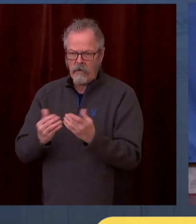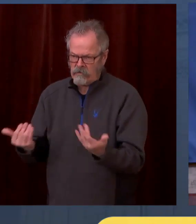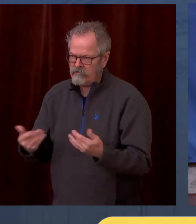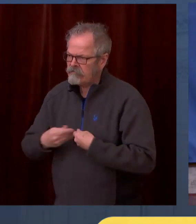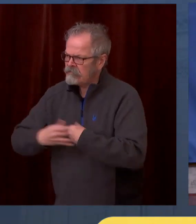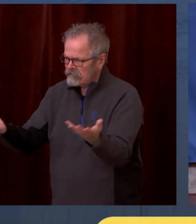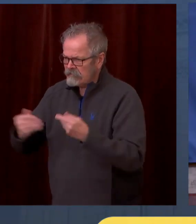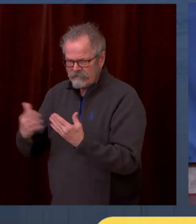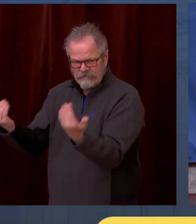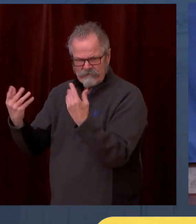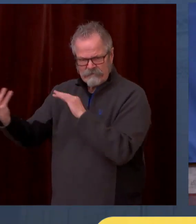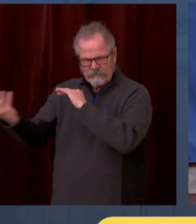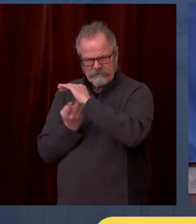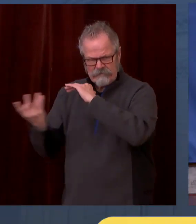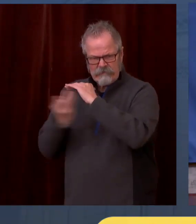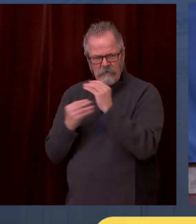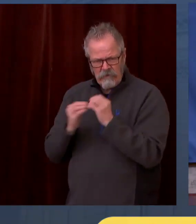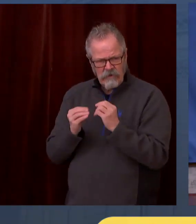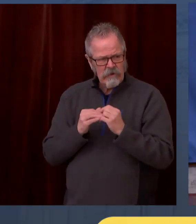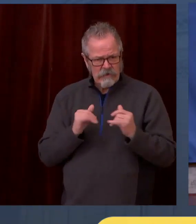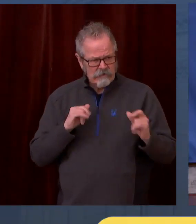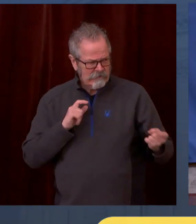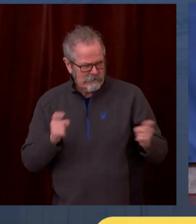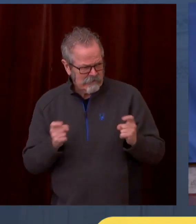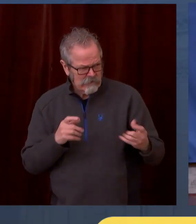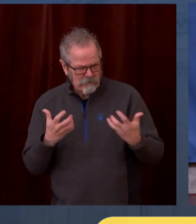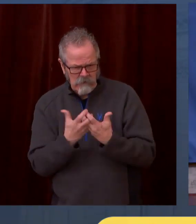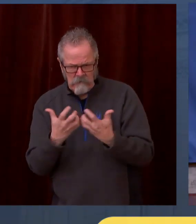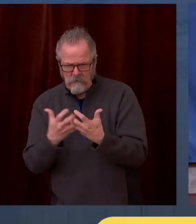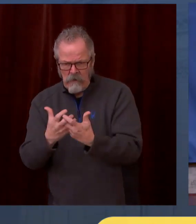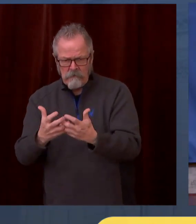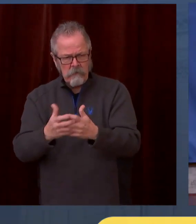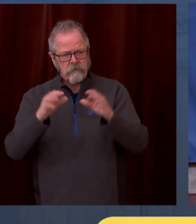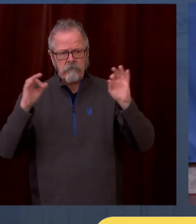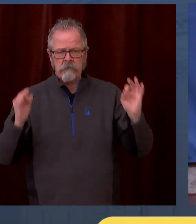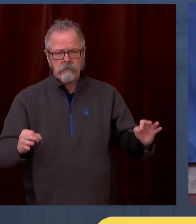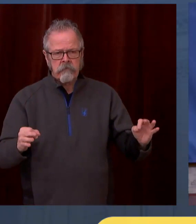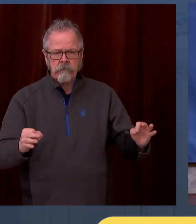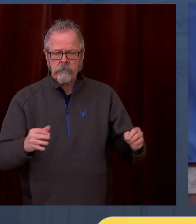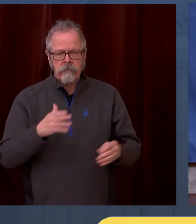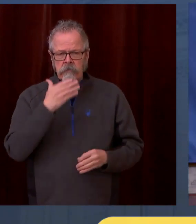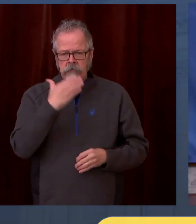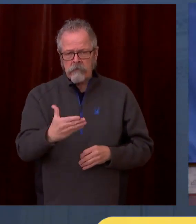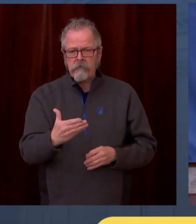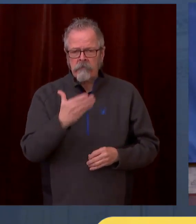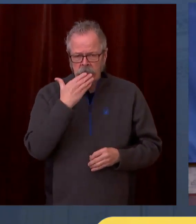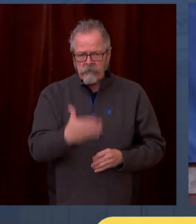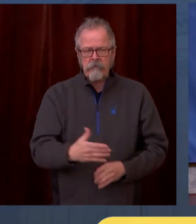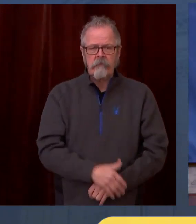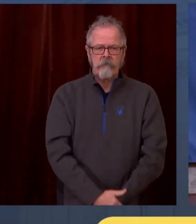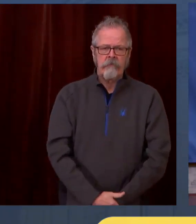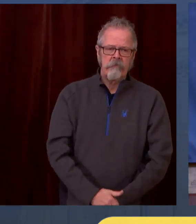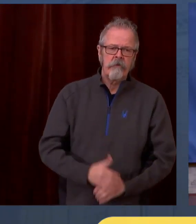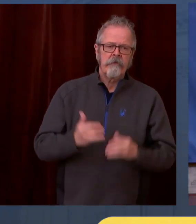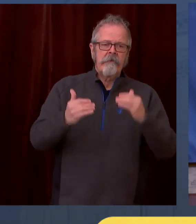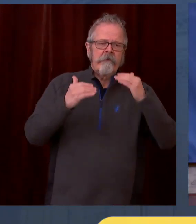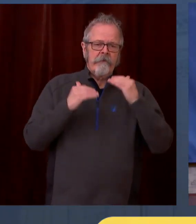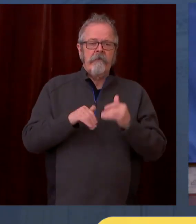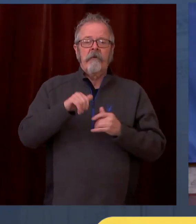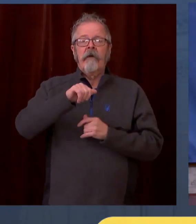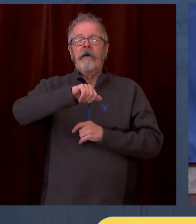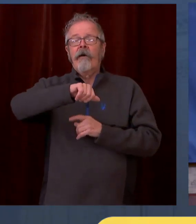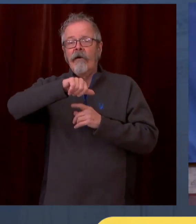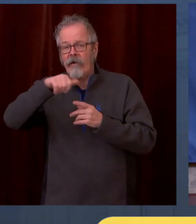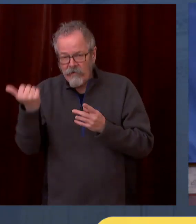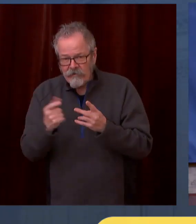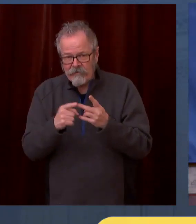I want to talk about another reason we've had a success in this, and that is our public-private partnerships. Our success in getting more than 2